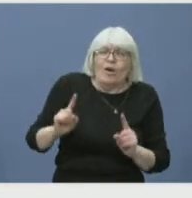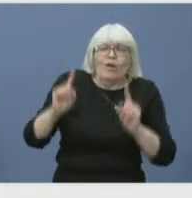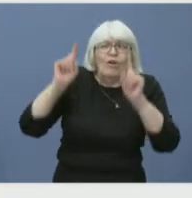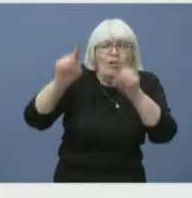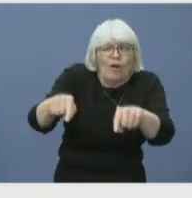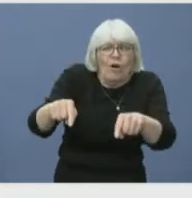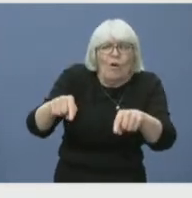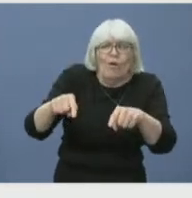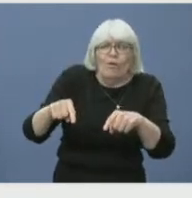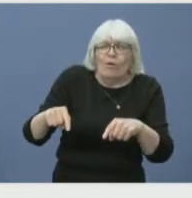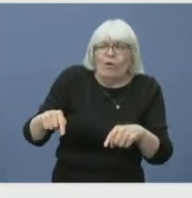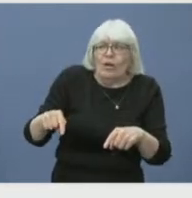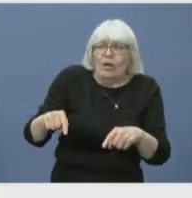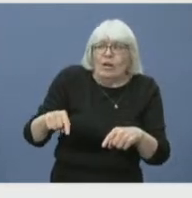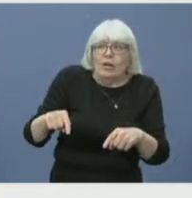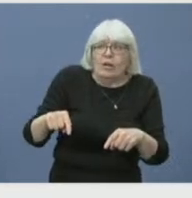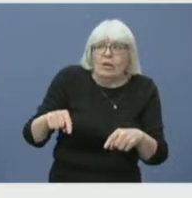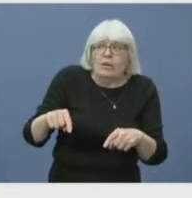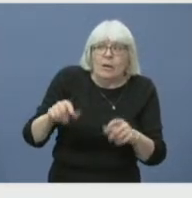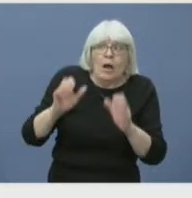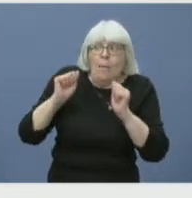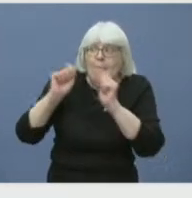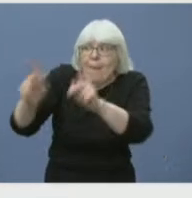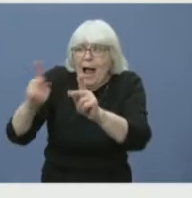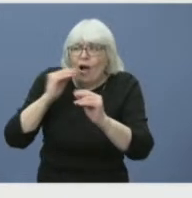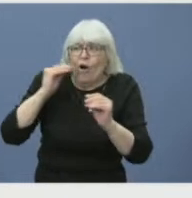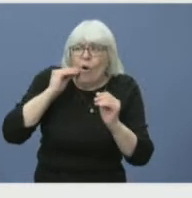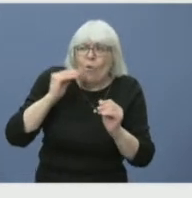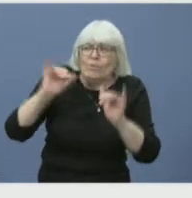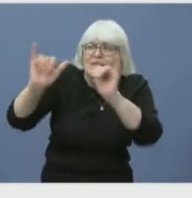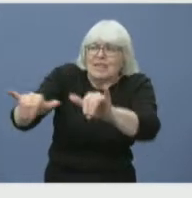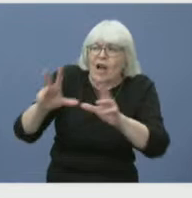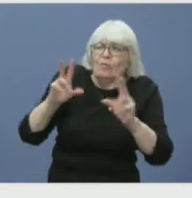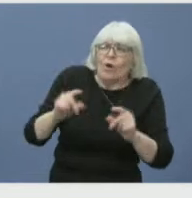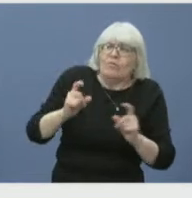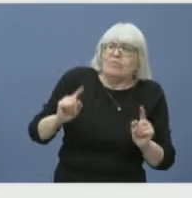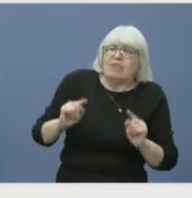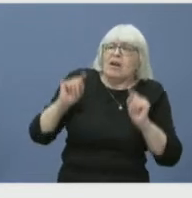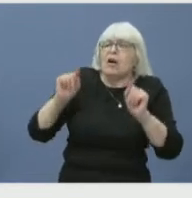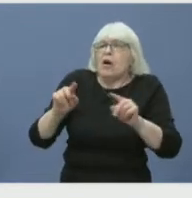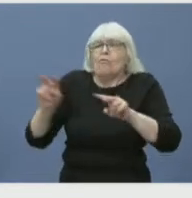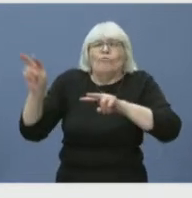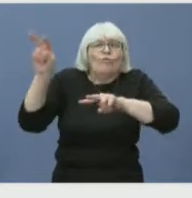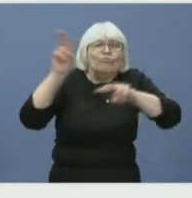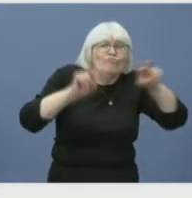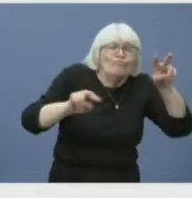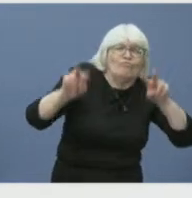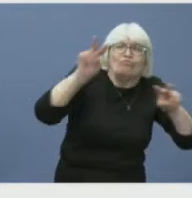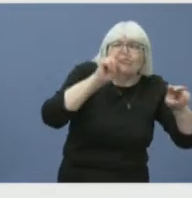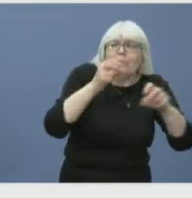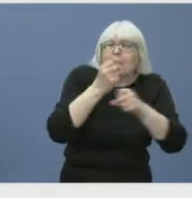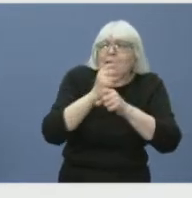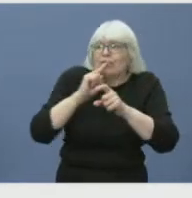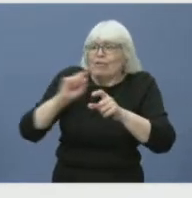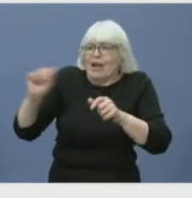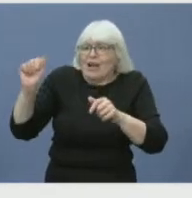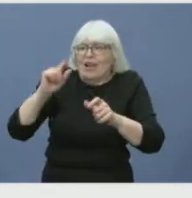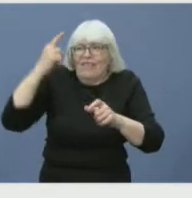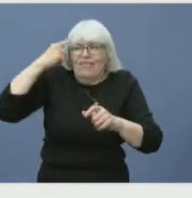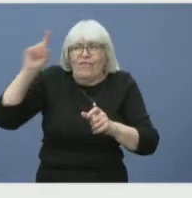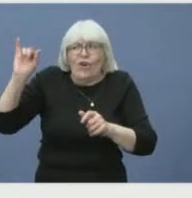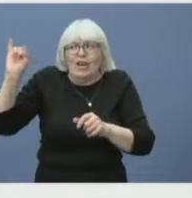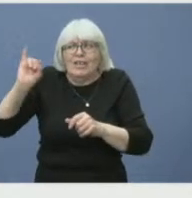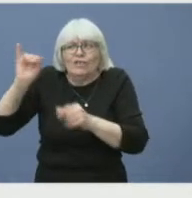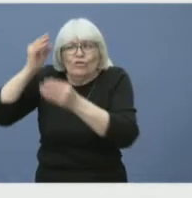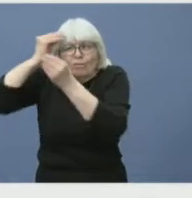permanently go back, but at least to go back and walk their properties for insurance purposes or other purposes. You know, these are people who weren't